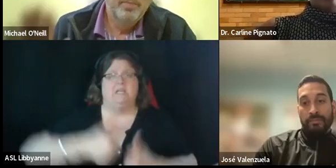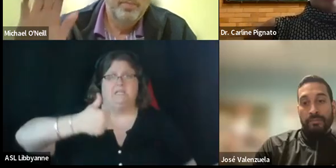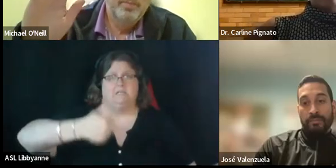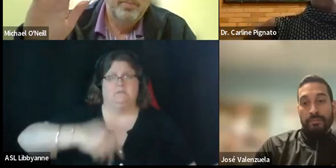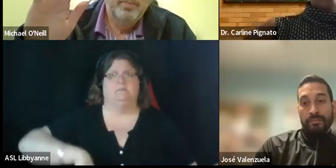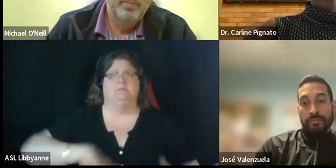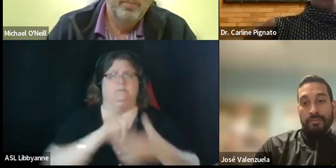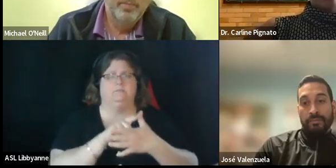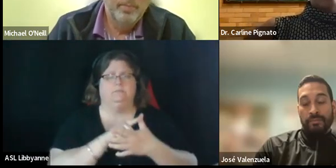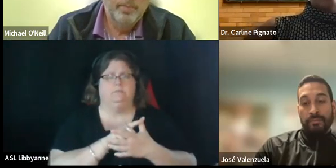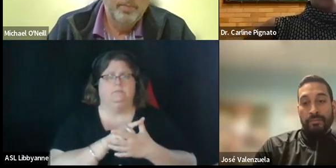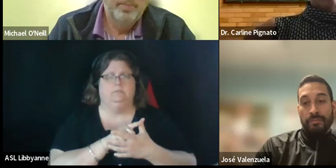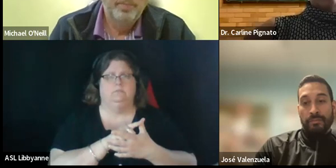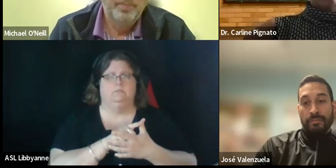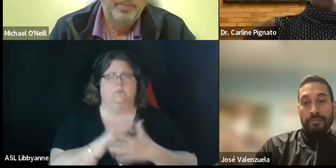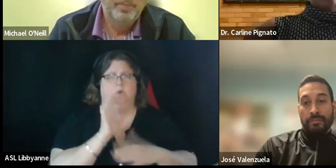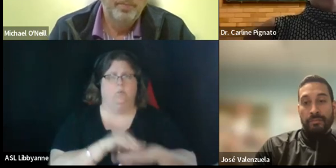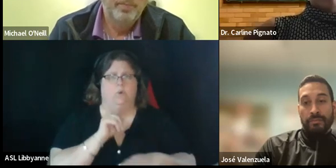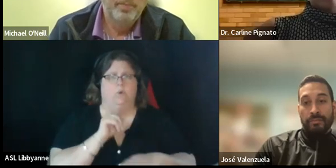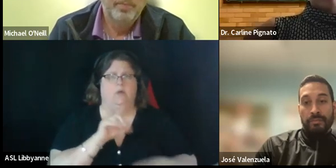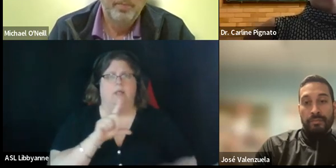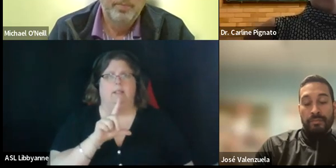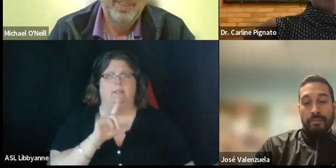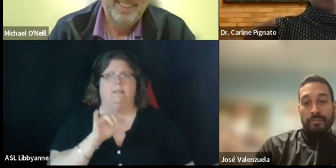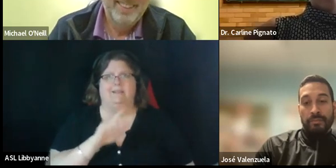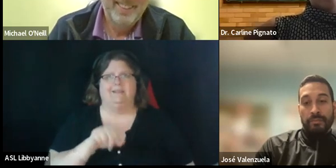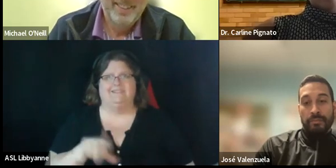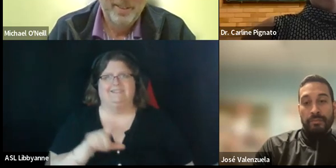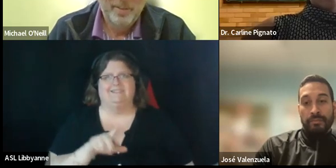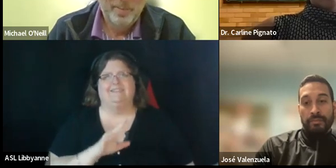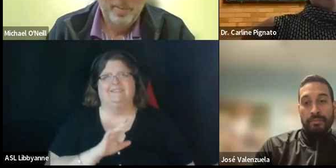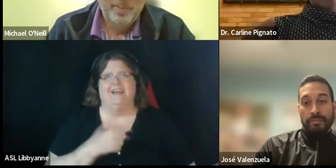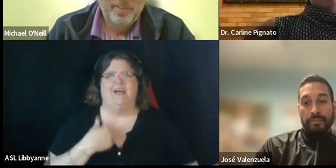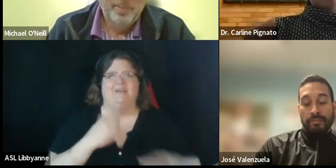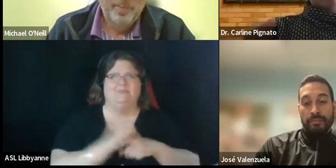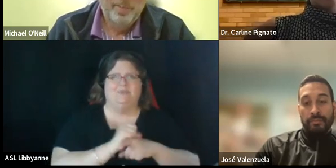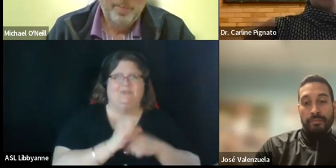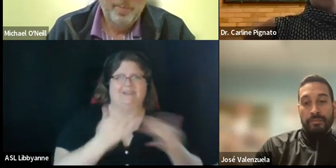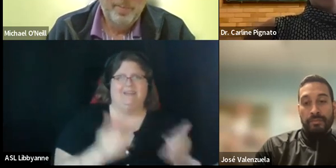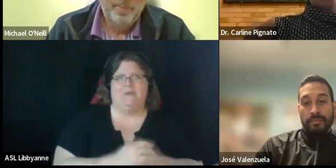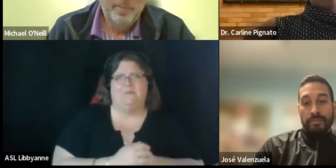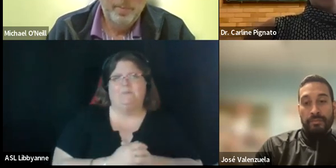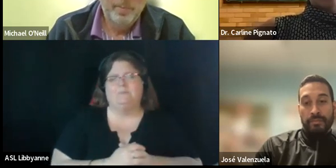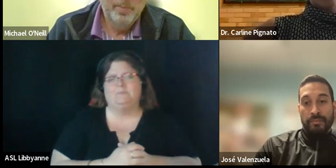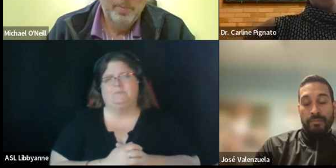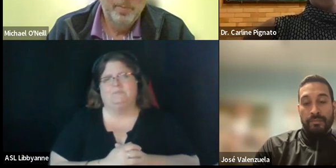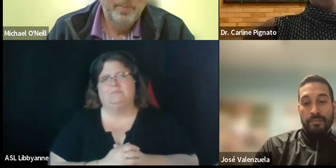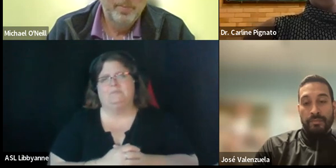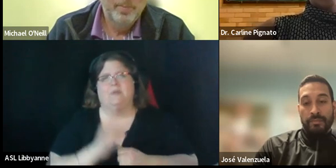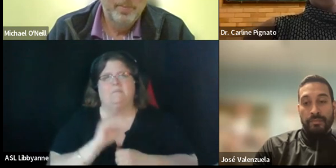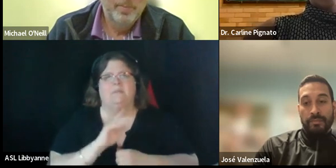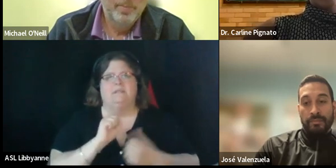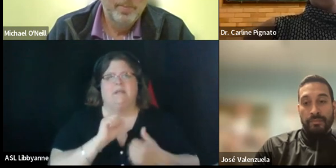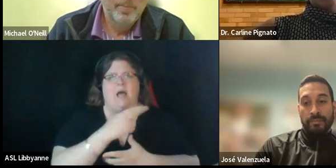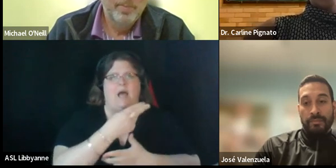i think we need a roll call list we do thank you i'm well trained now okay thank you miss harvey